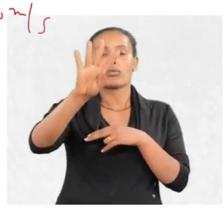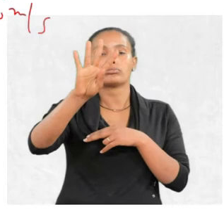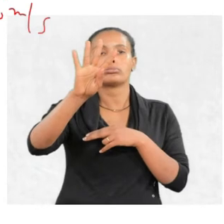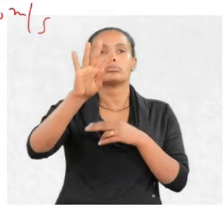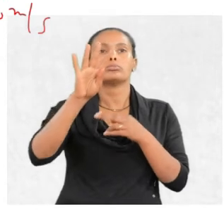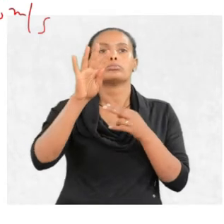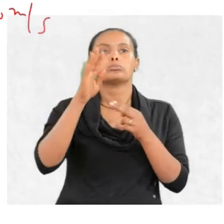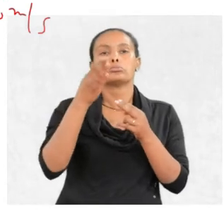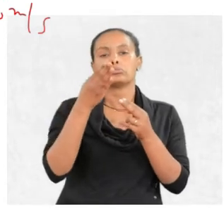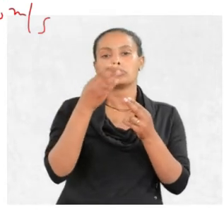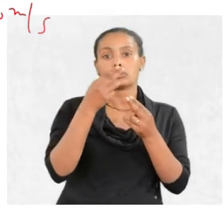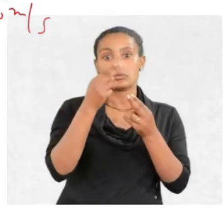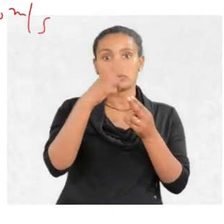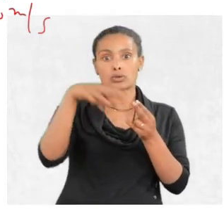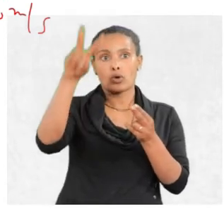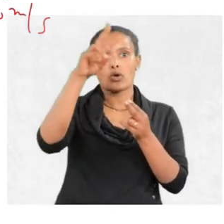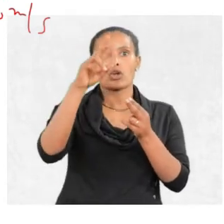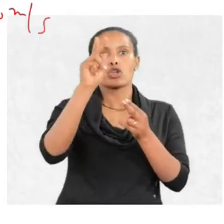meter squared per second squared.